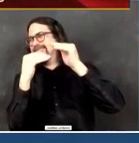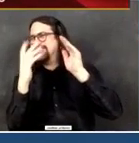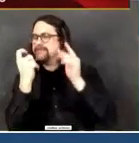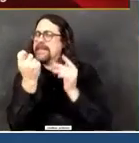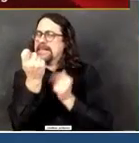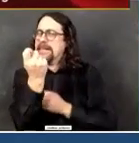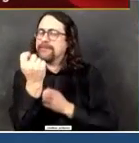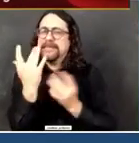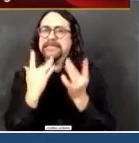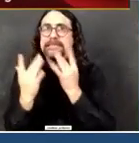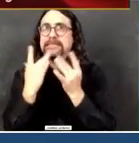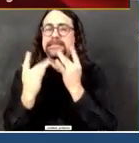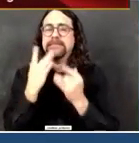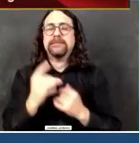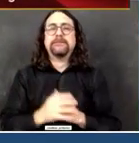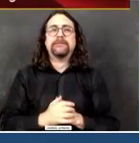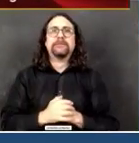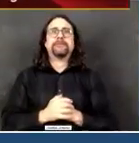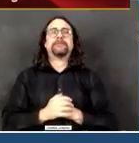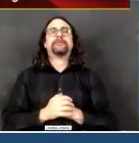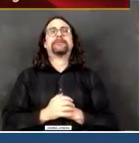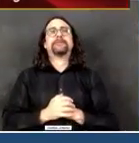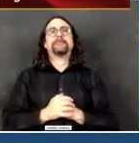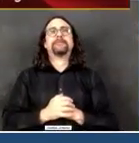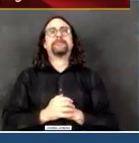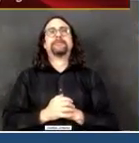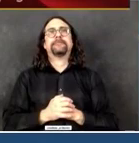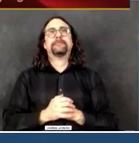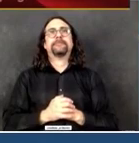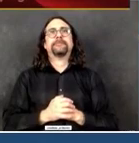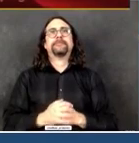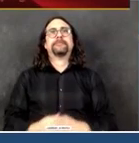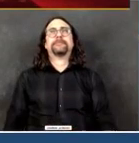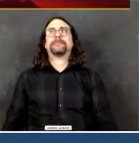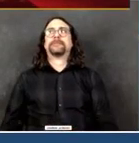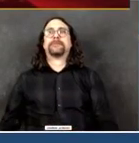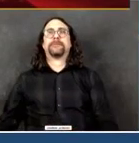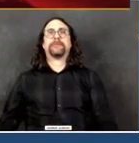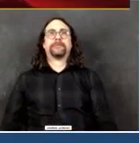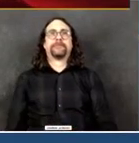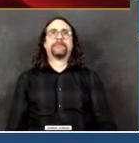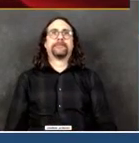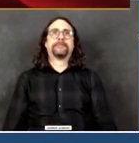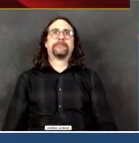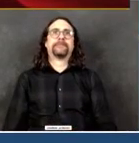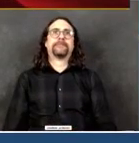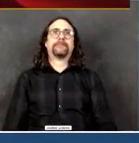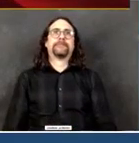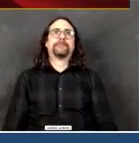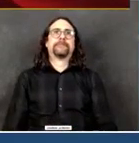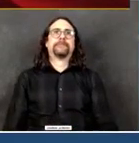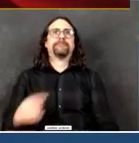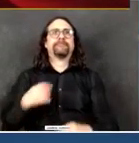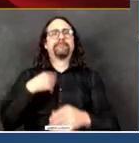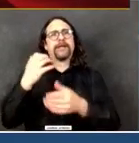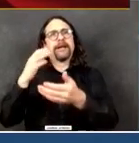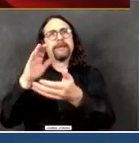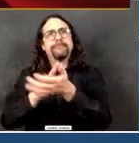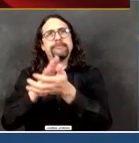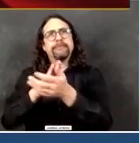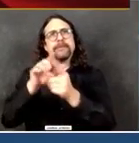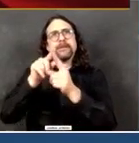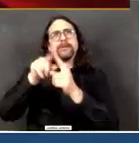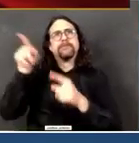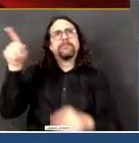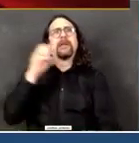he's playing such an extraordinary role, making sure that our hospitals at the front lines in the hospitals are receiving